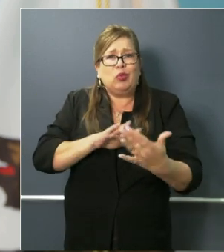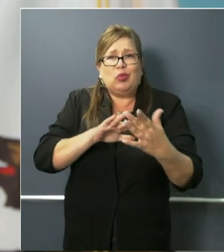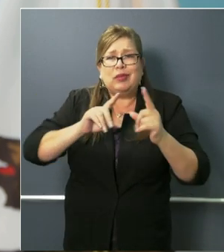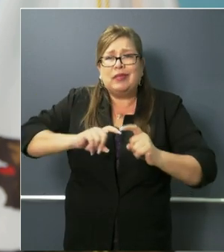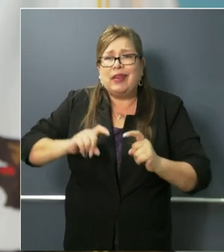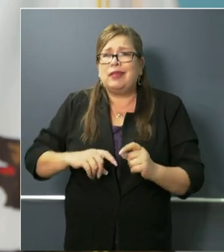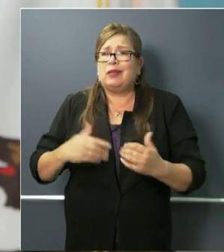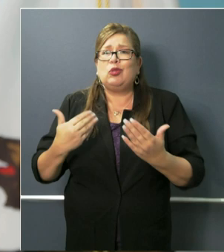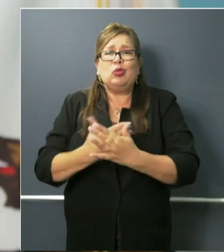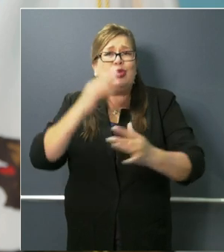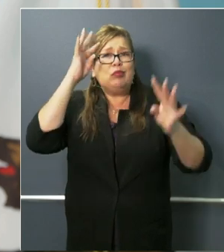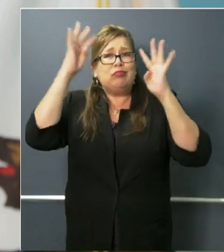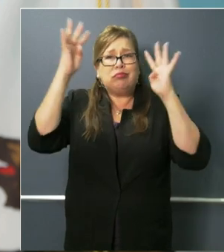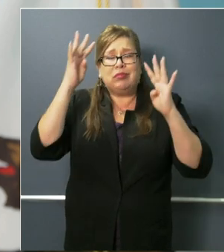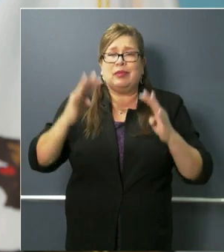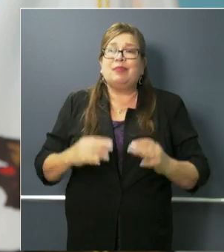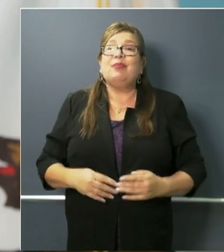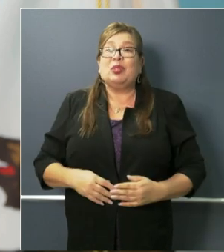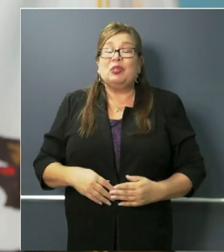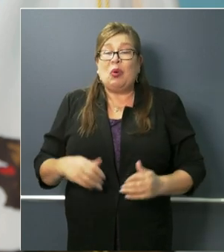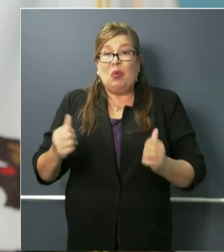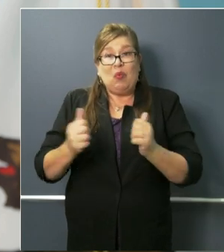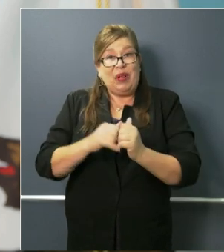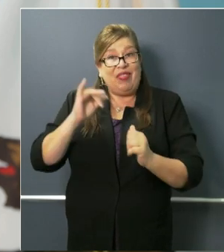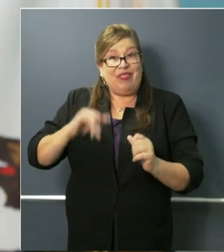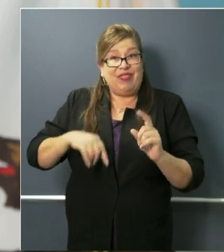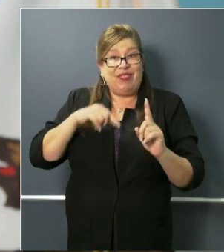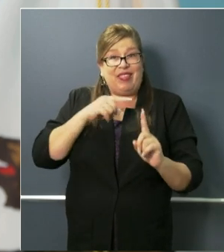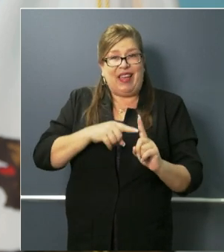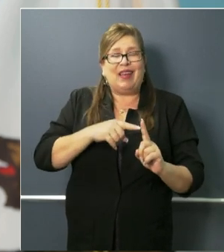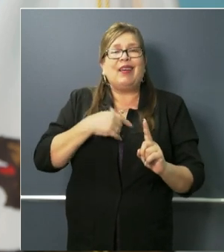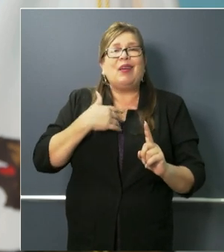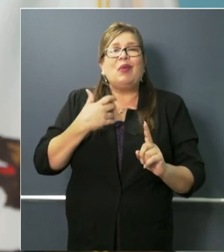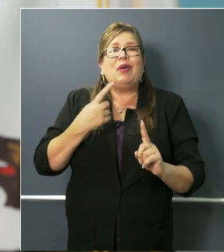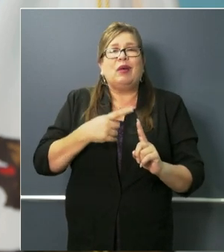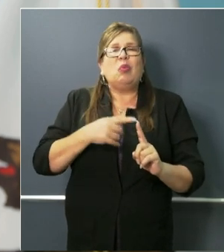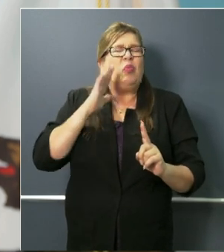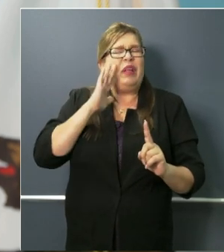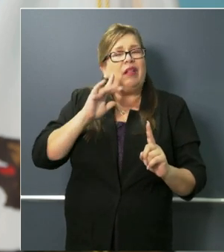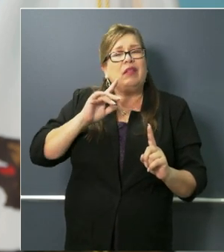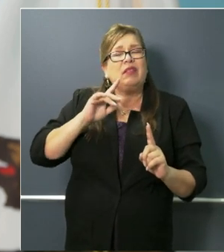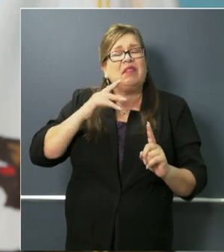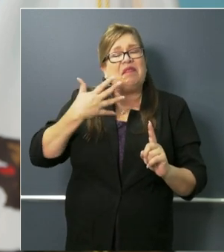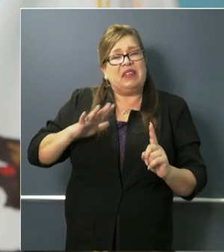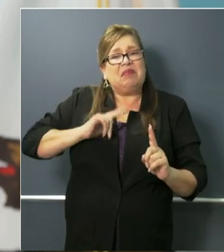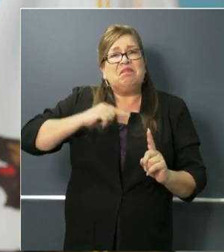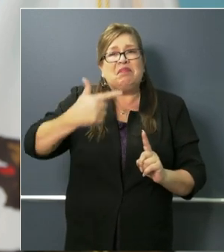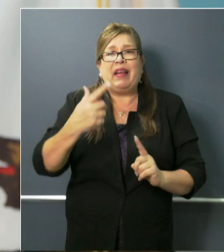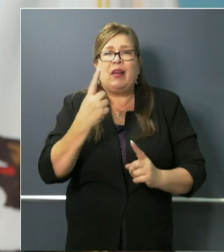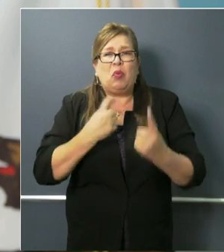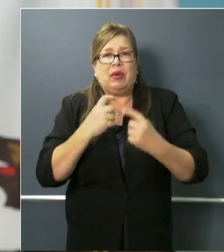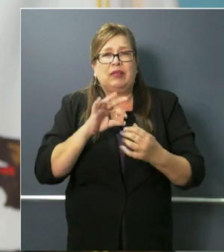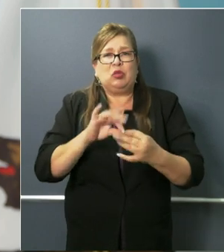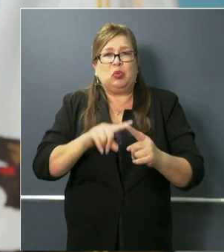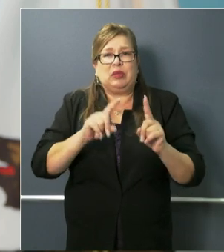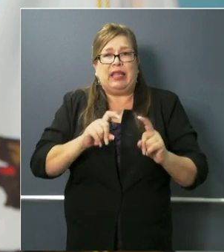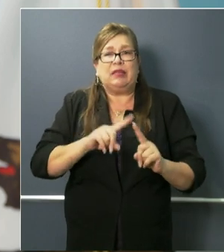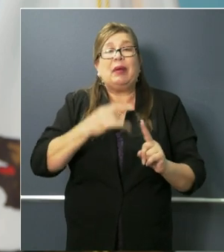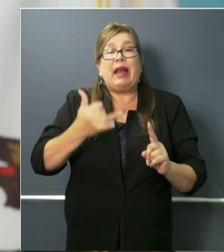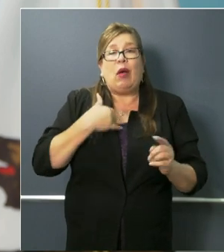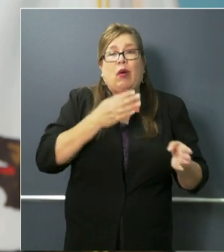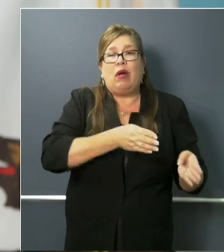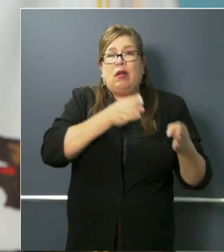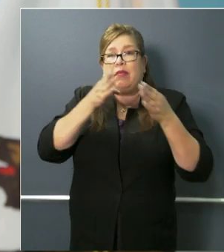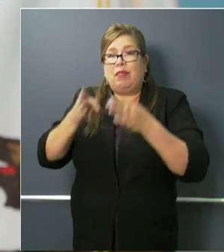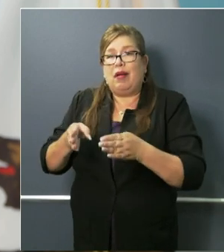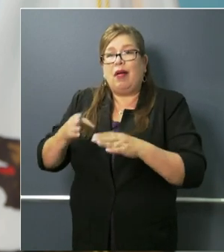that spirit that I want to transition, and of course we'll answer any questions on testing just in a moment, to the issue of medical supplies.